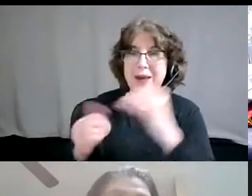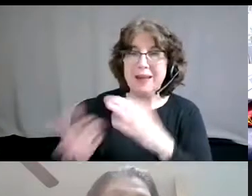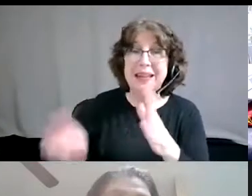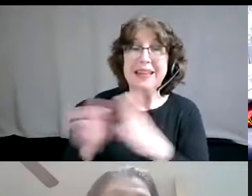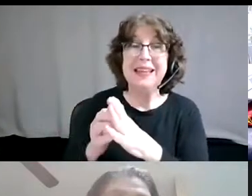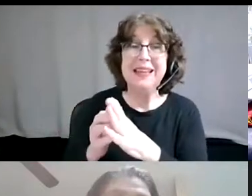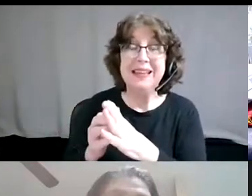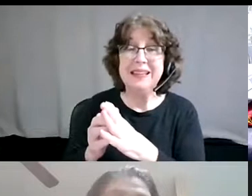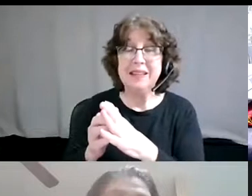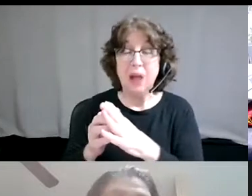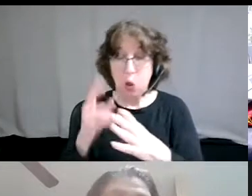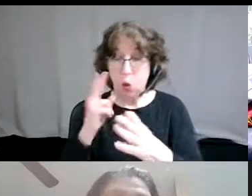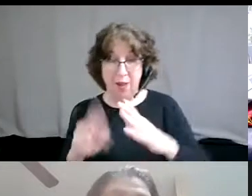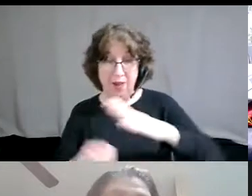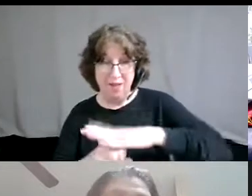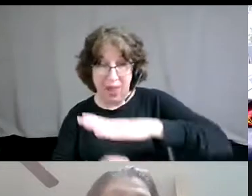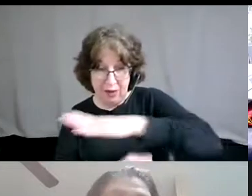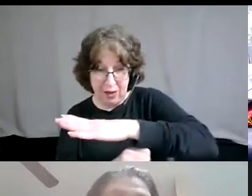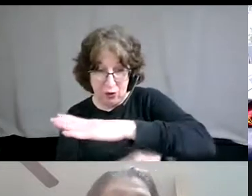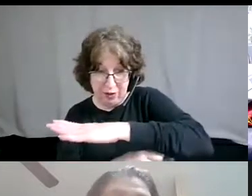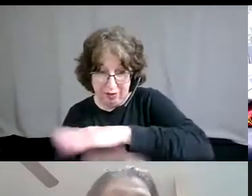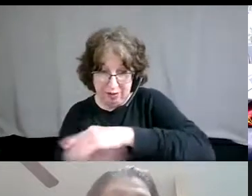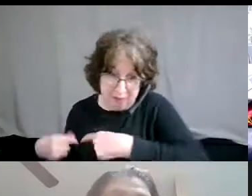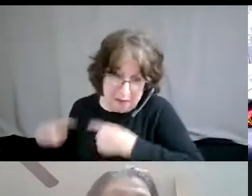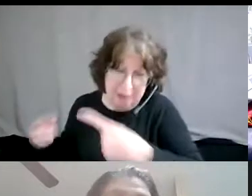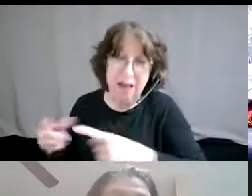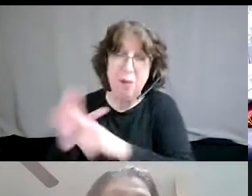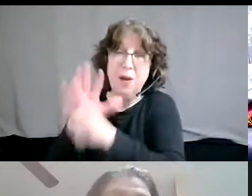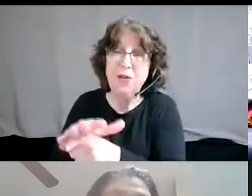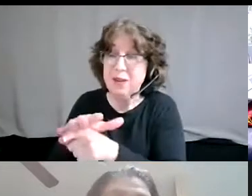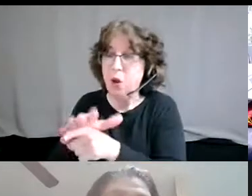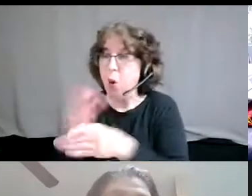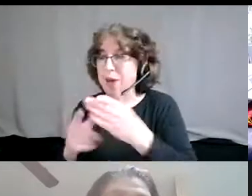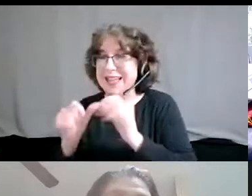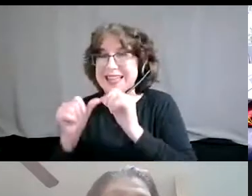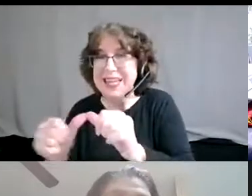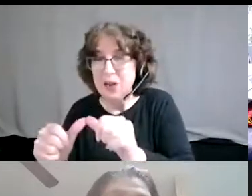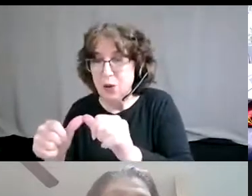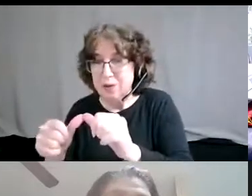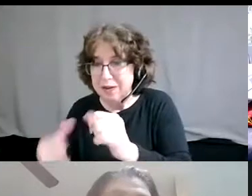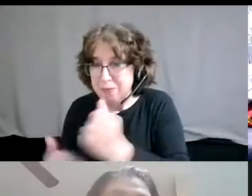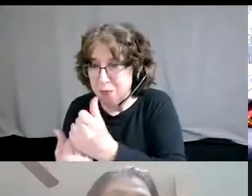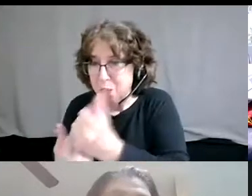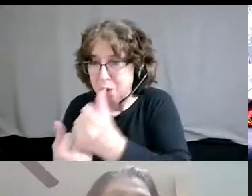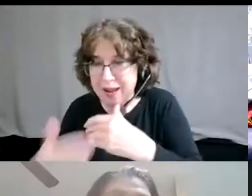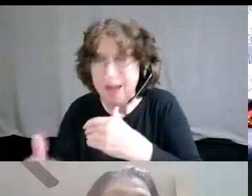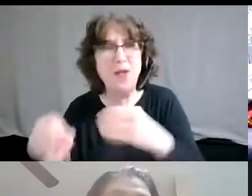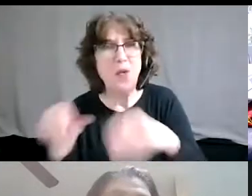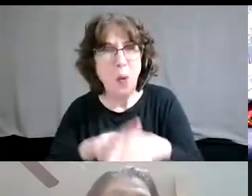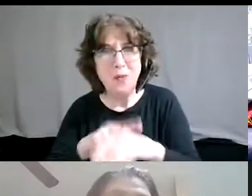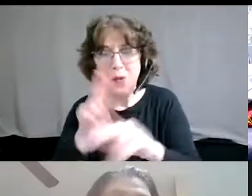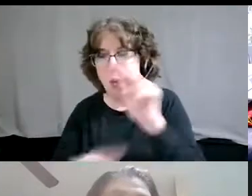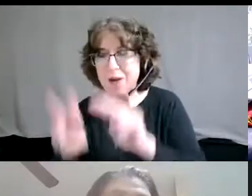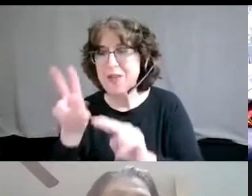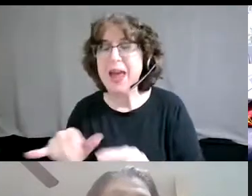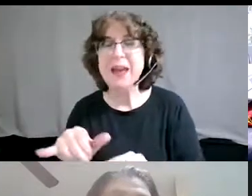looking at the foundations of oppression and the things that are upholding and perpetuating it, we definitely have to address that. But to what extent is the